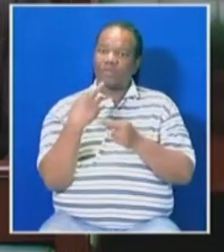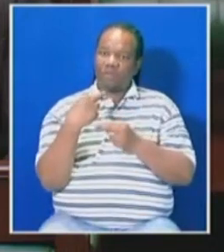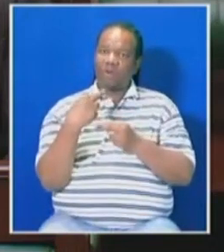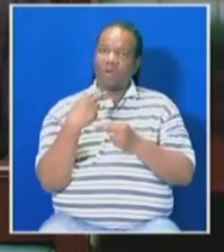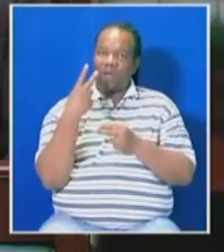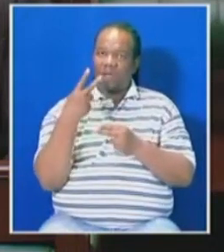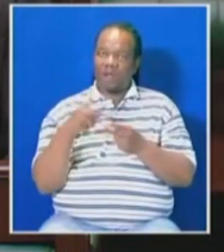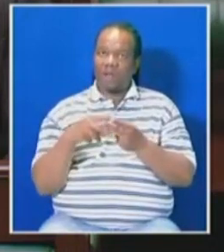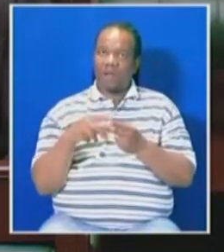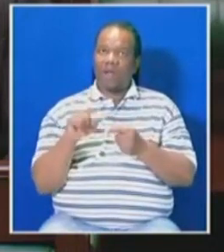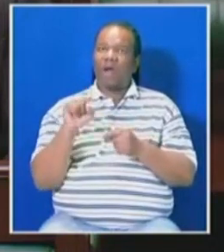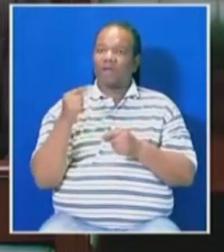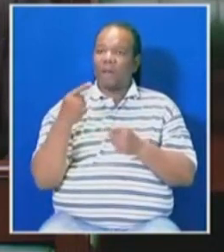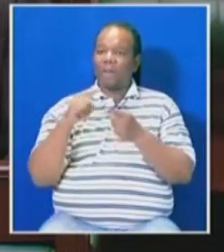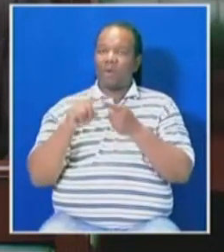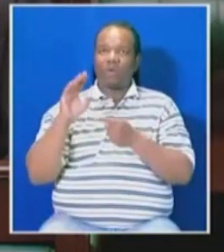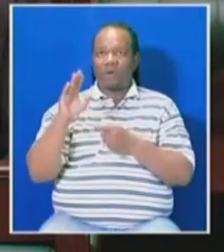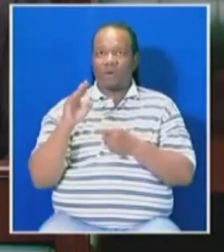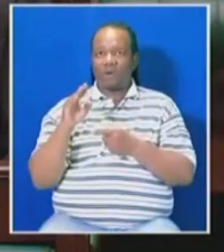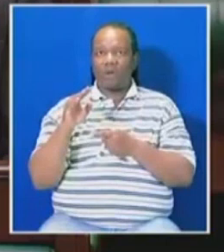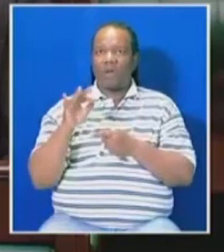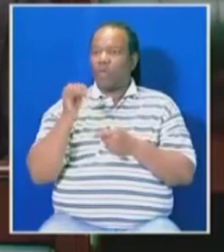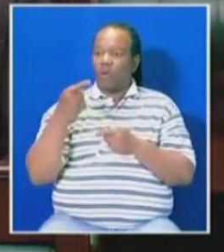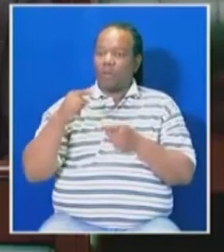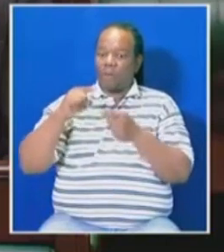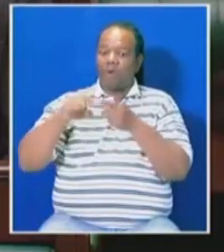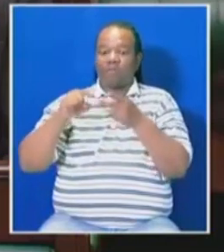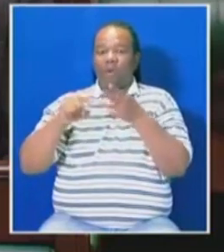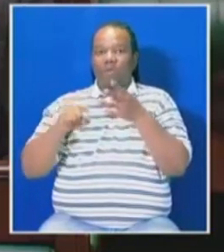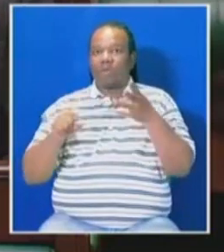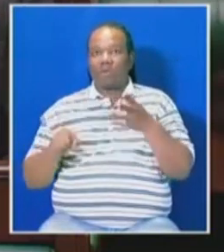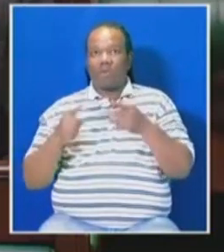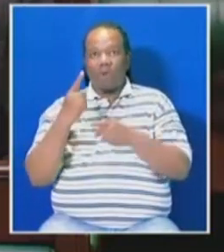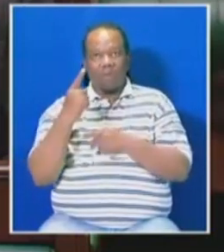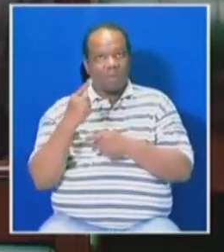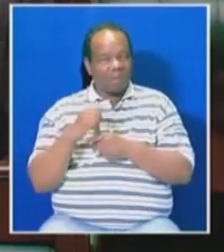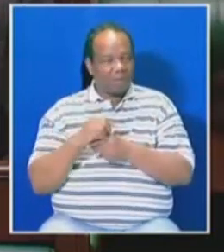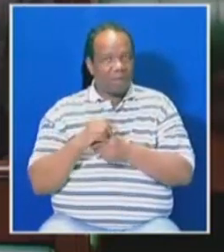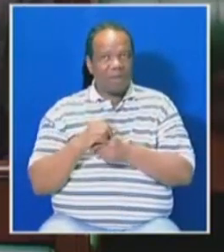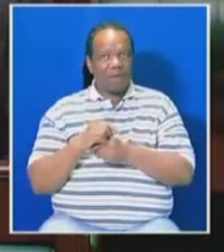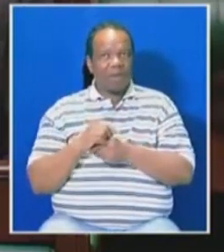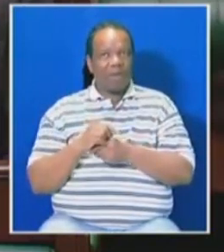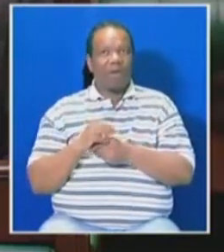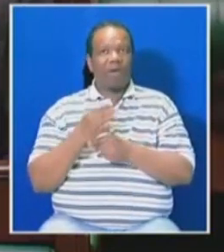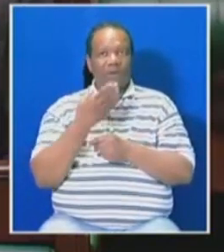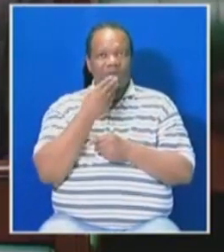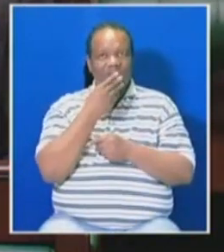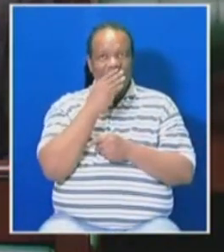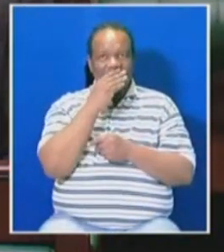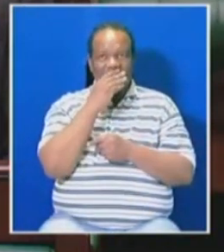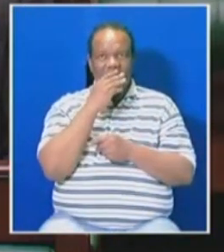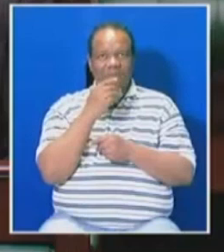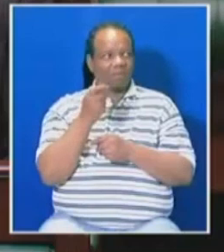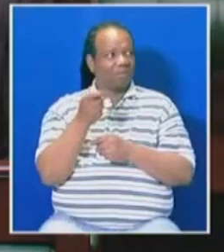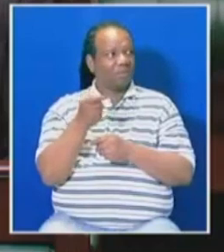I only allow you a point of order. I didn't allow points of order. Okay, and then the other one is... point, thank you, sit down.